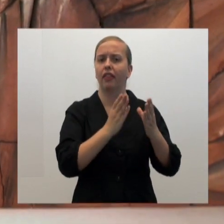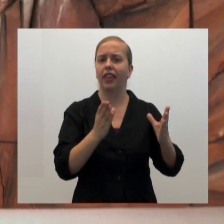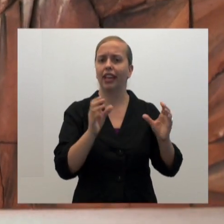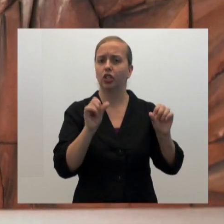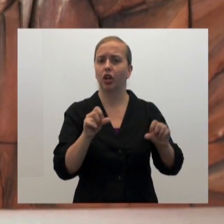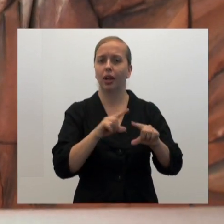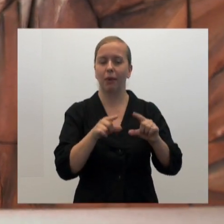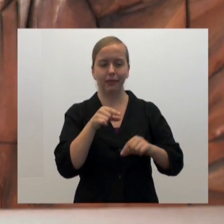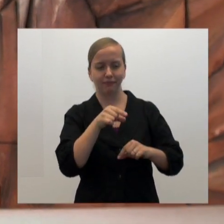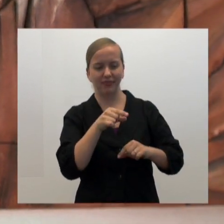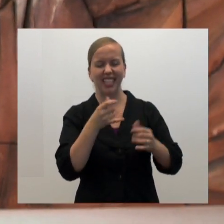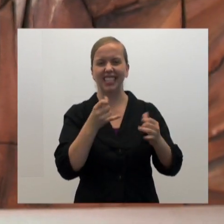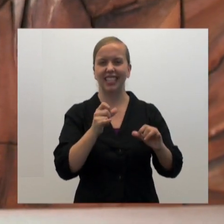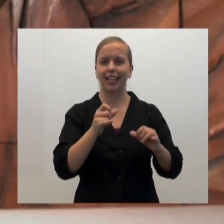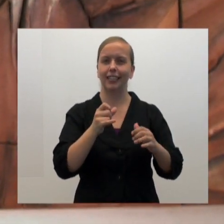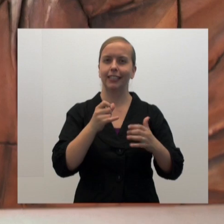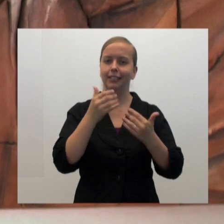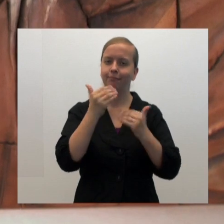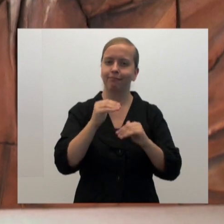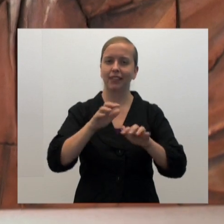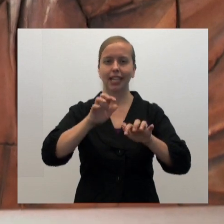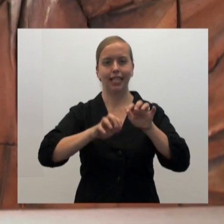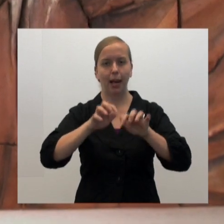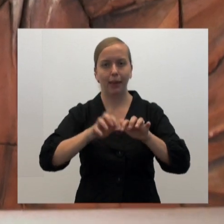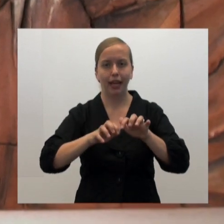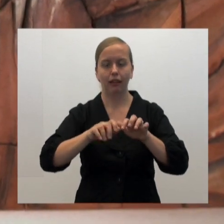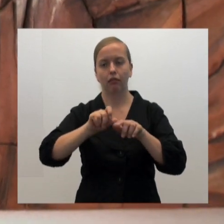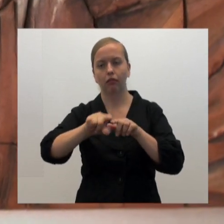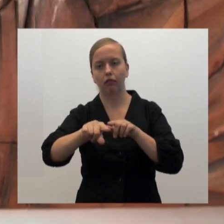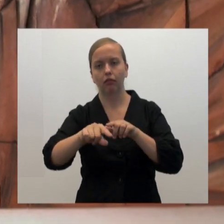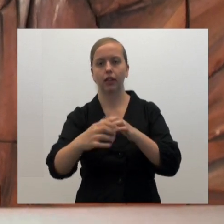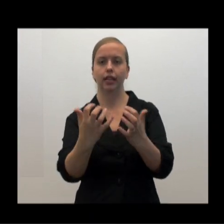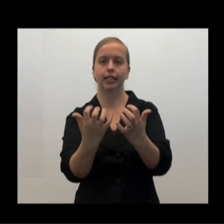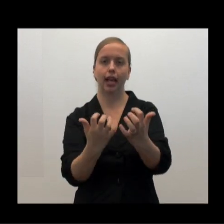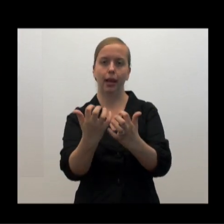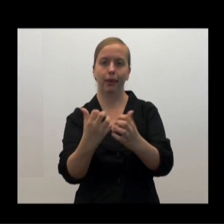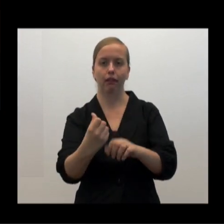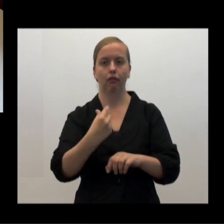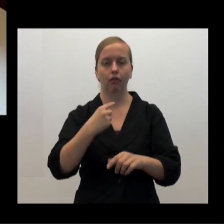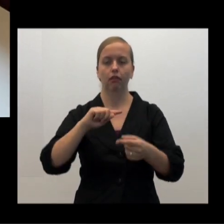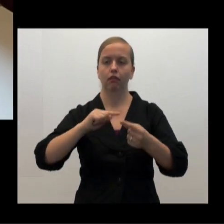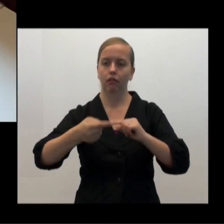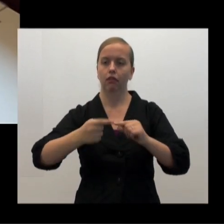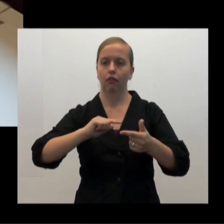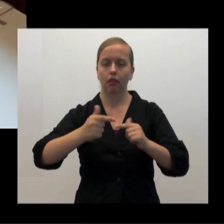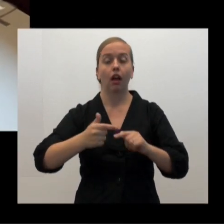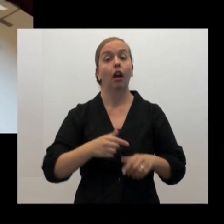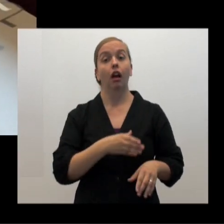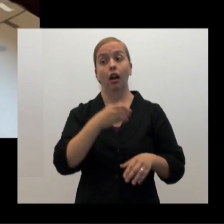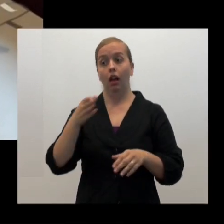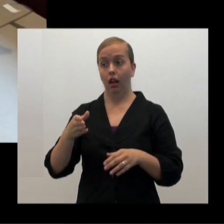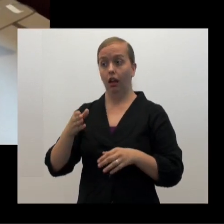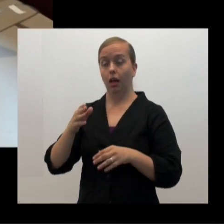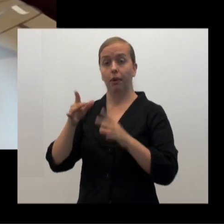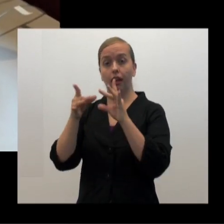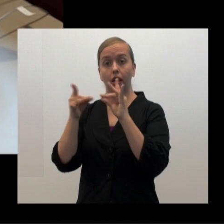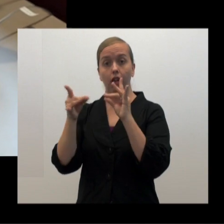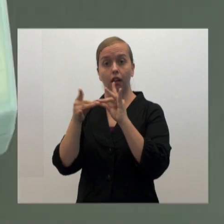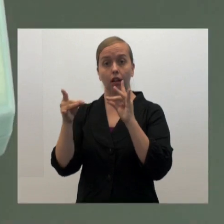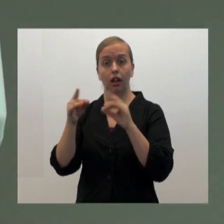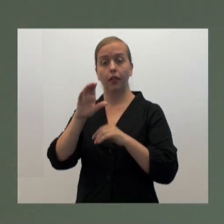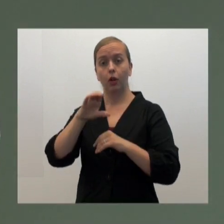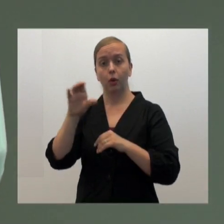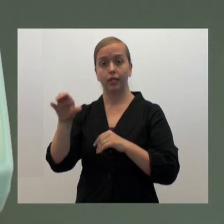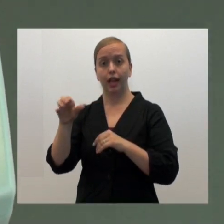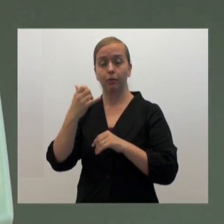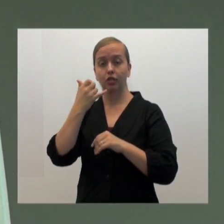do more things, you still are basically typing to someone else, and they're typing back to you. But when the caption telephone became